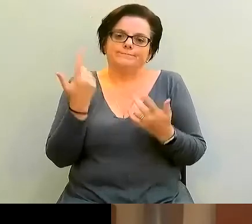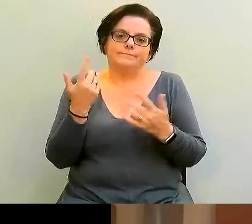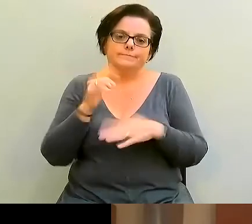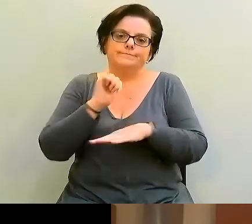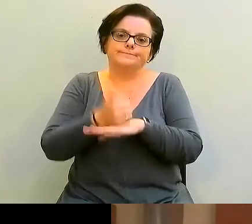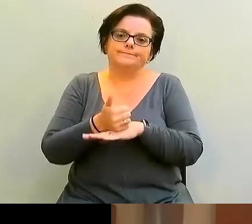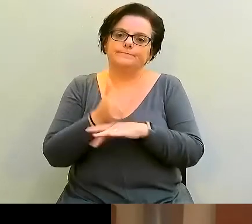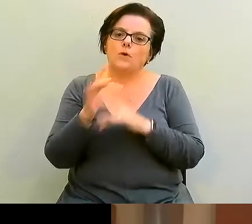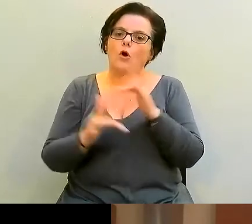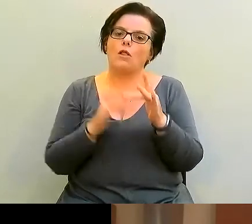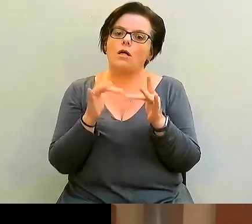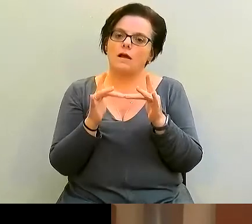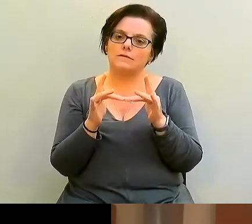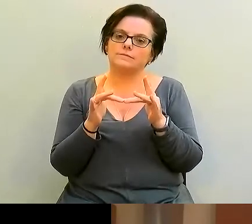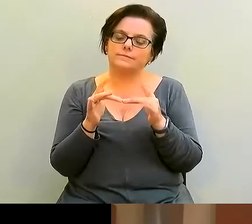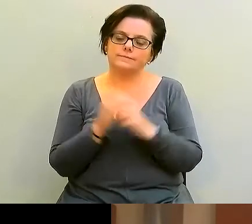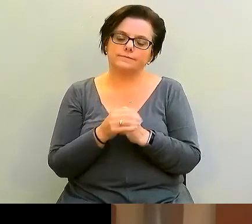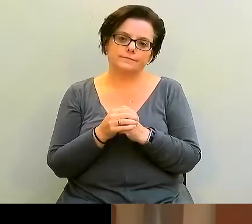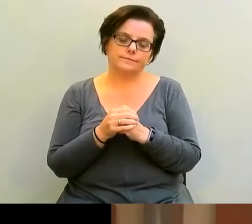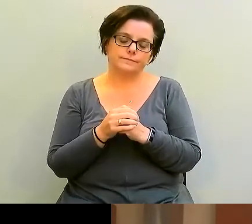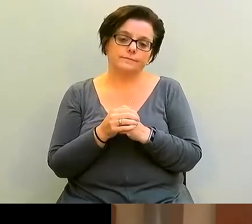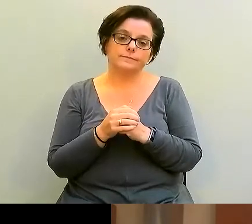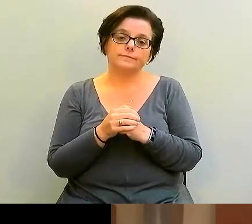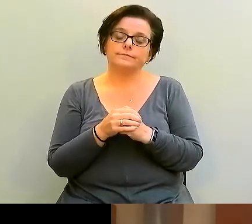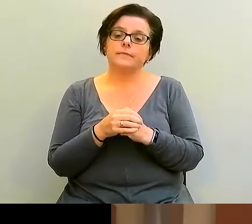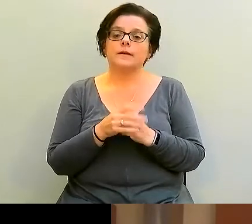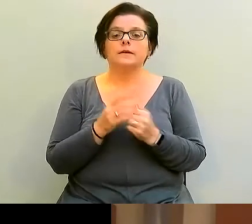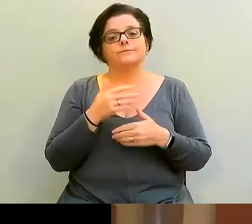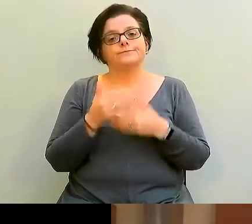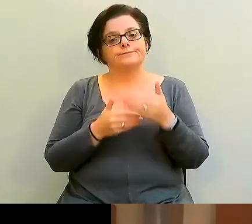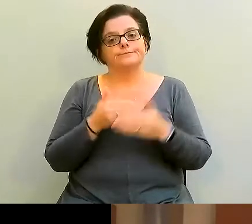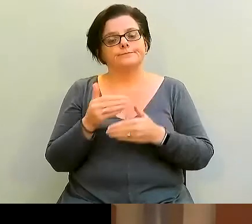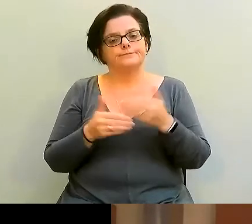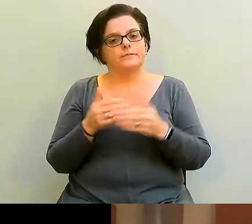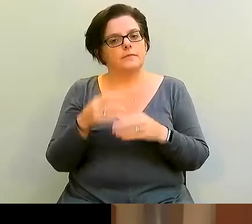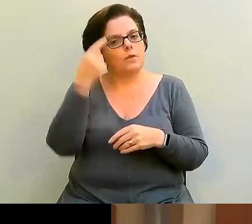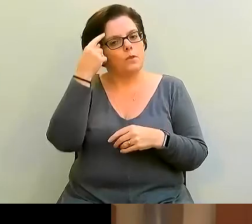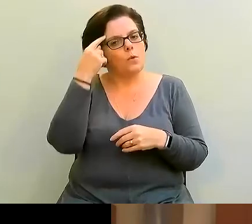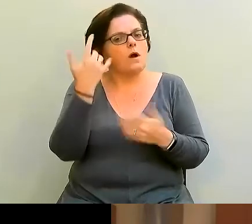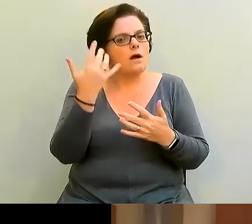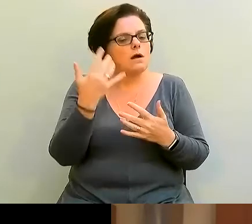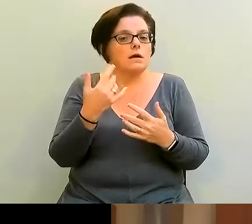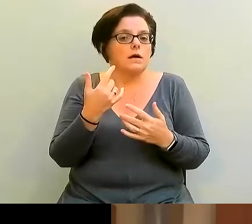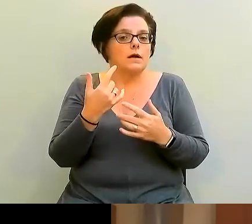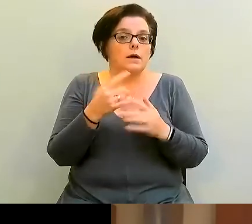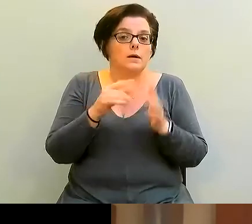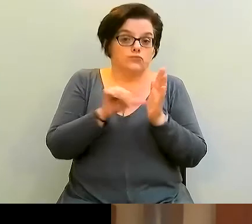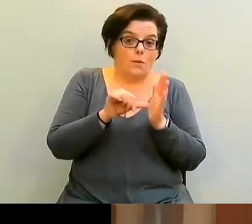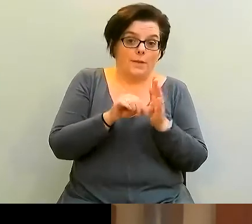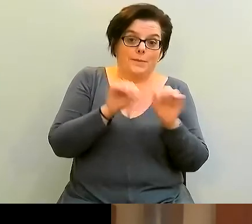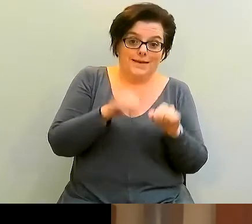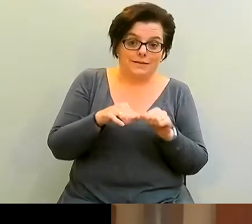So in the process of doing that, we thought, well, what are the opportunities as well as what are the problems? And I remembered